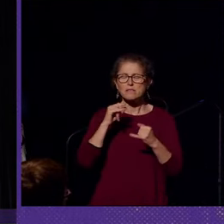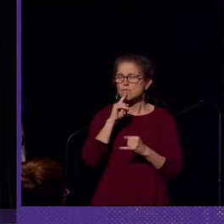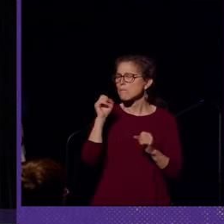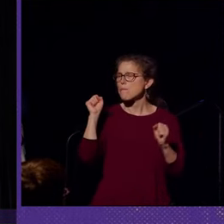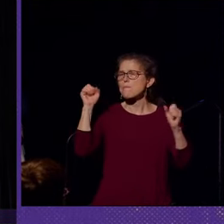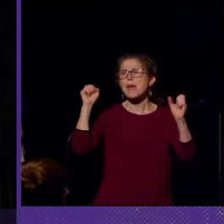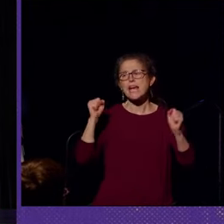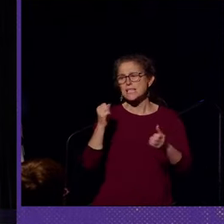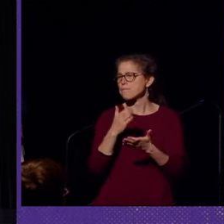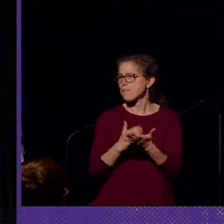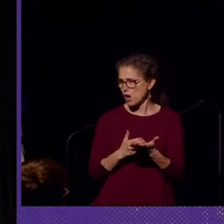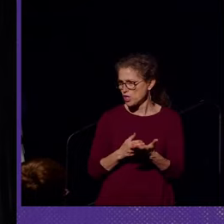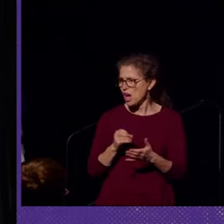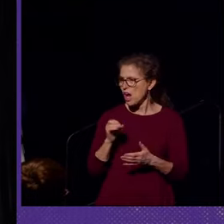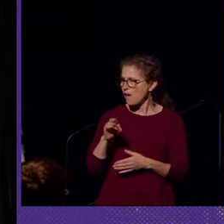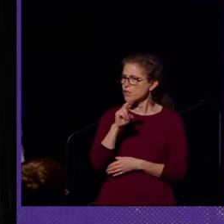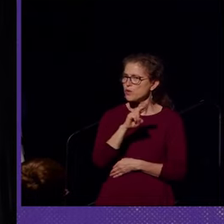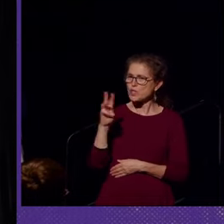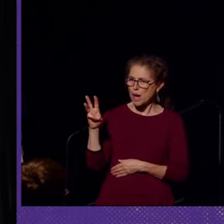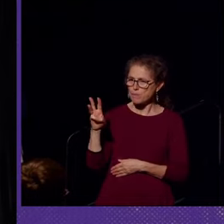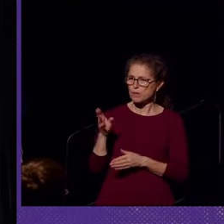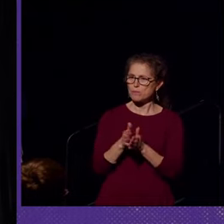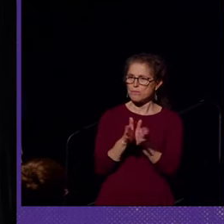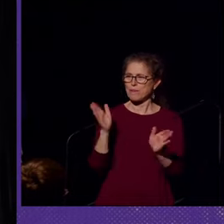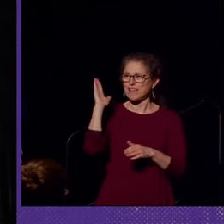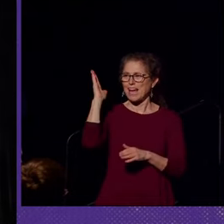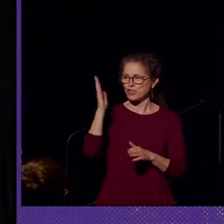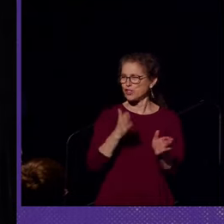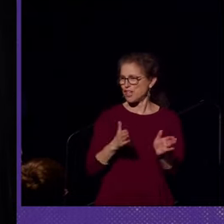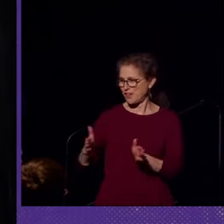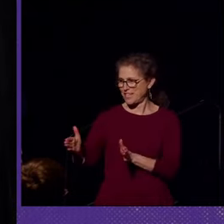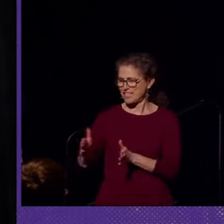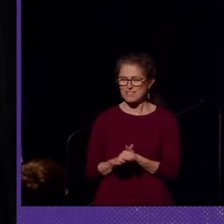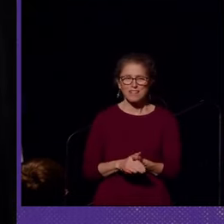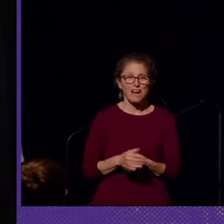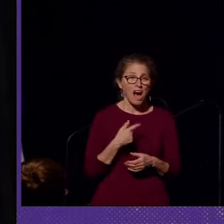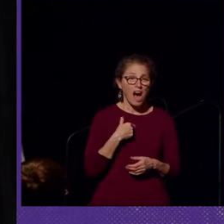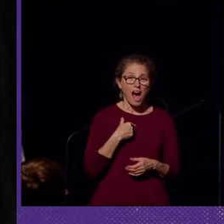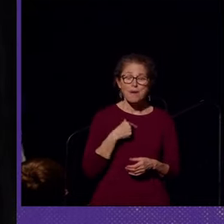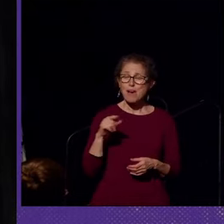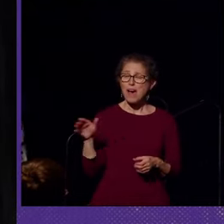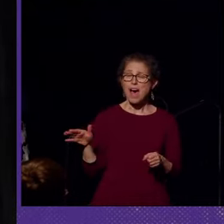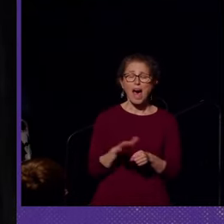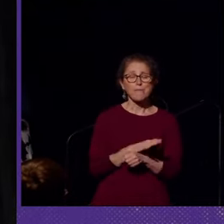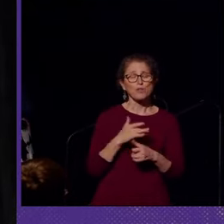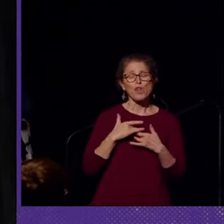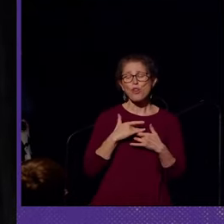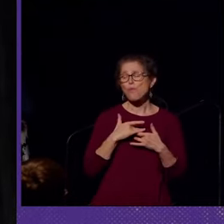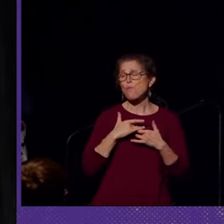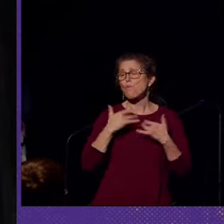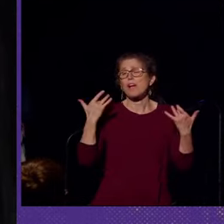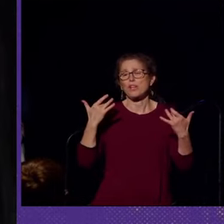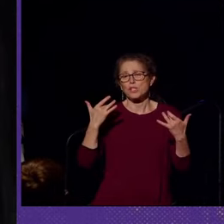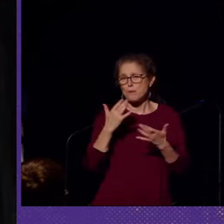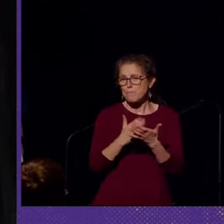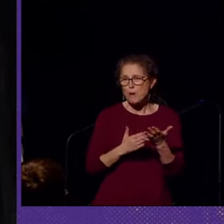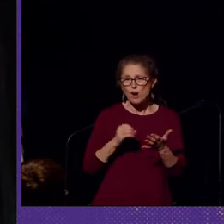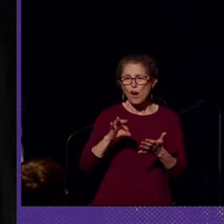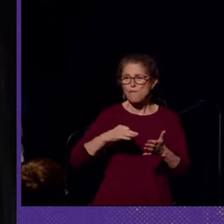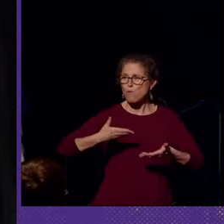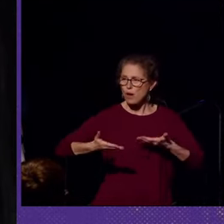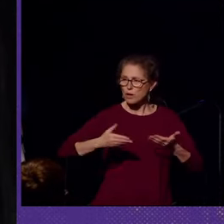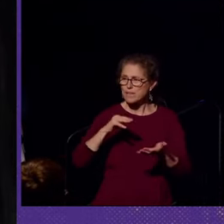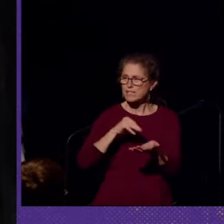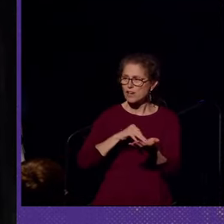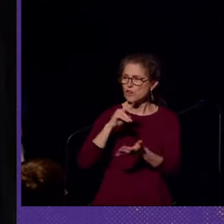amazing part of the UW Public Lecture Series. And I am absolutely thrilled to be part of welcoming